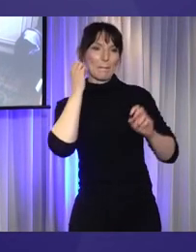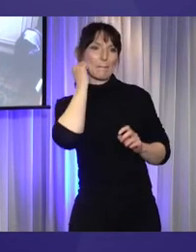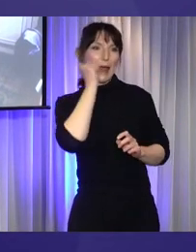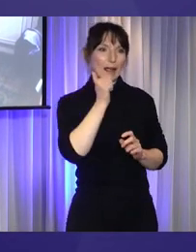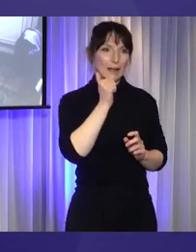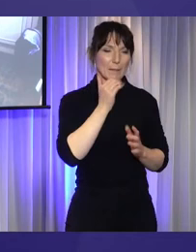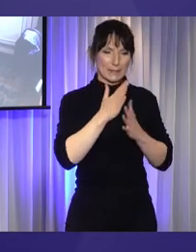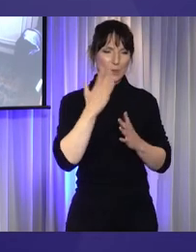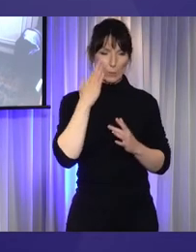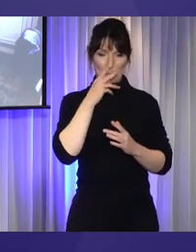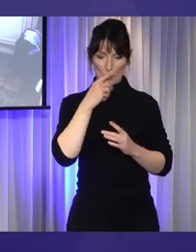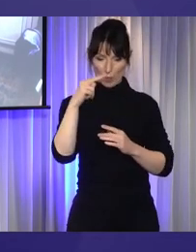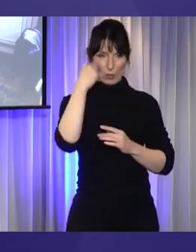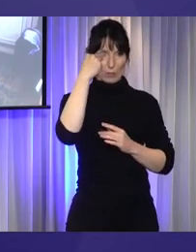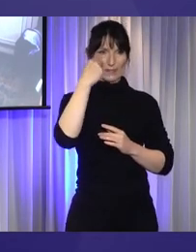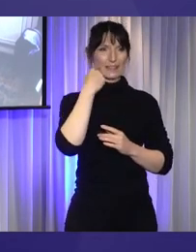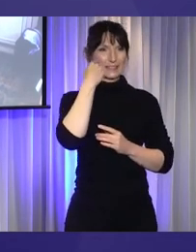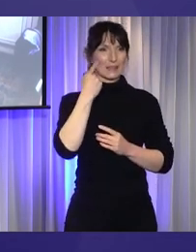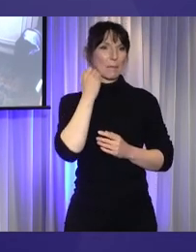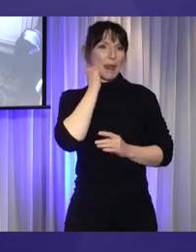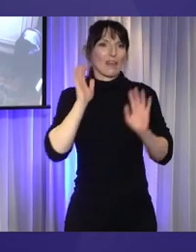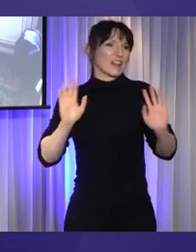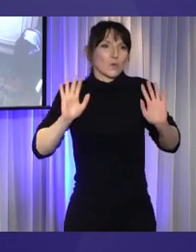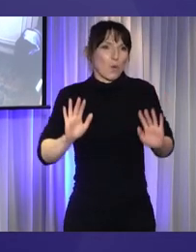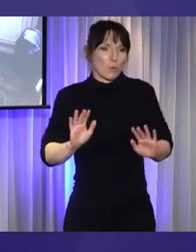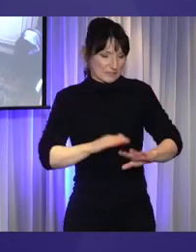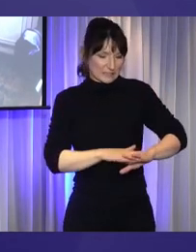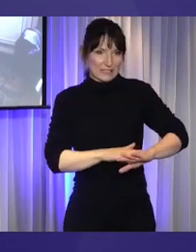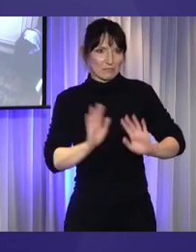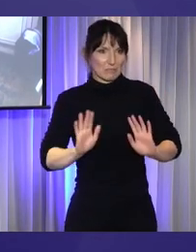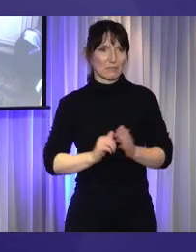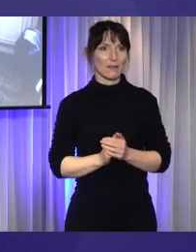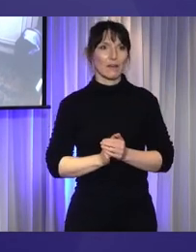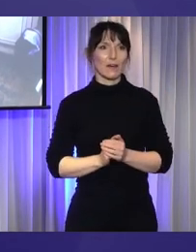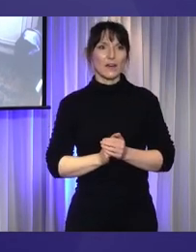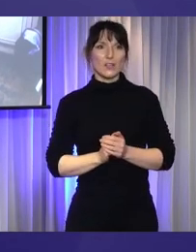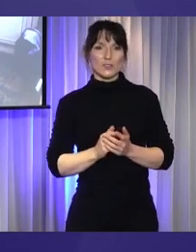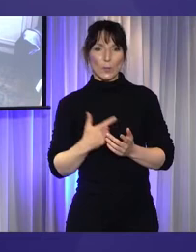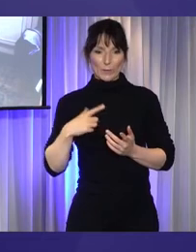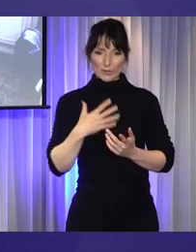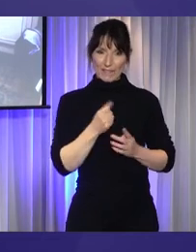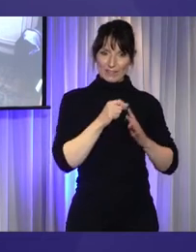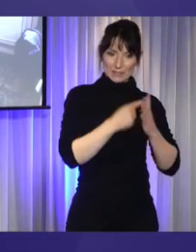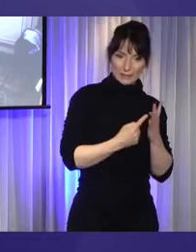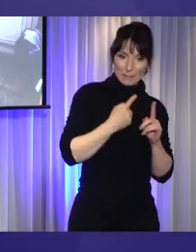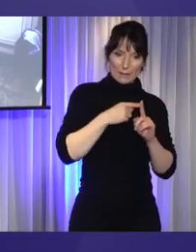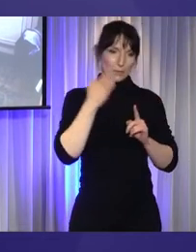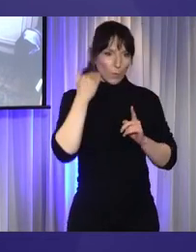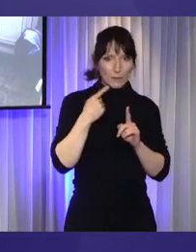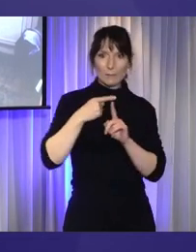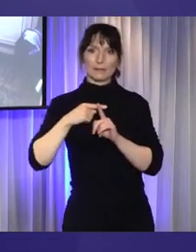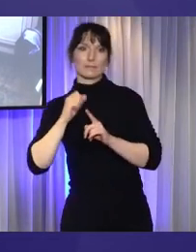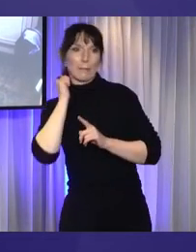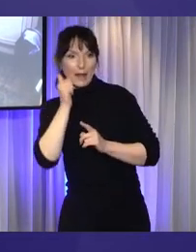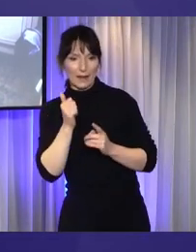skin color and nothing more. Living within these intersections creates many barriers such as equitable access